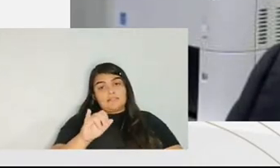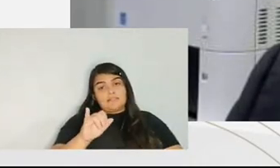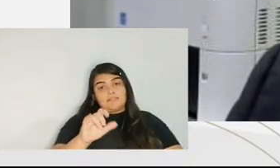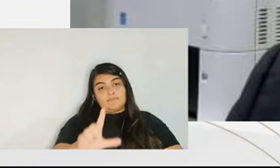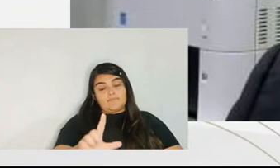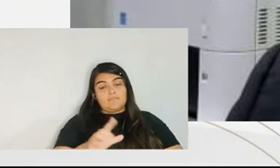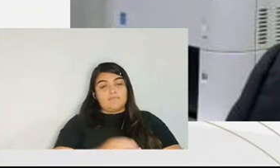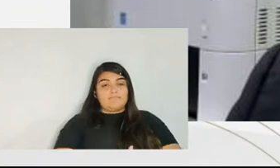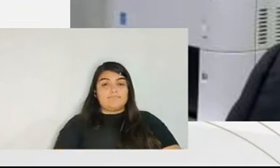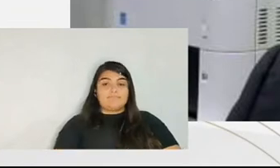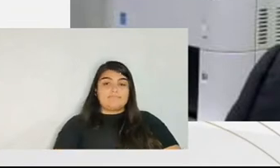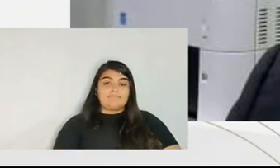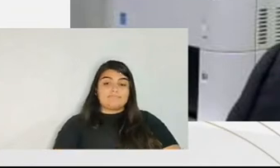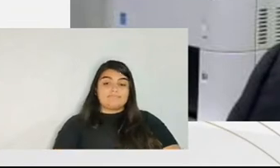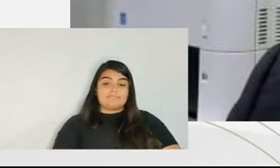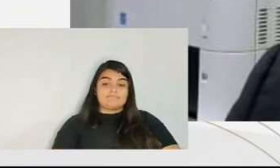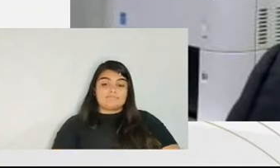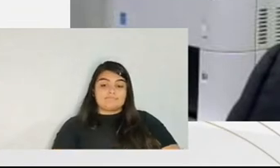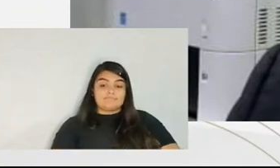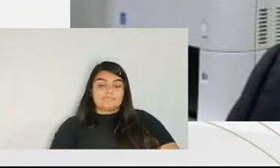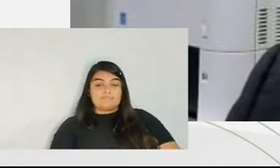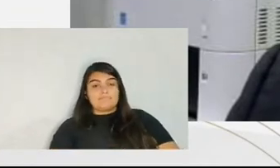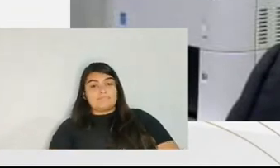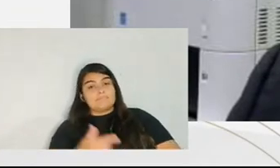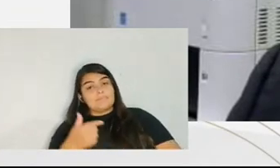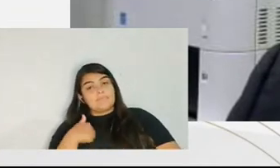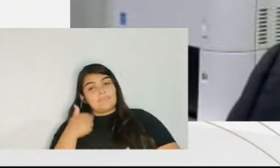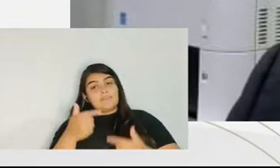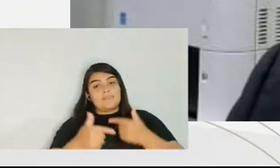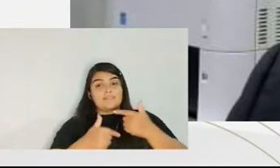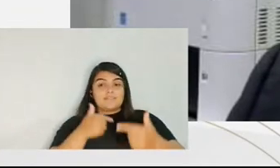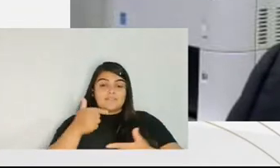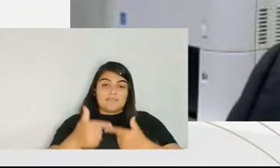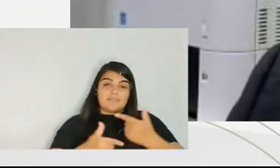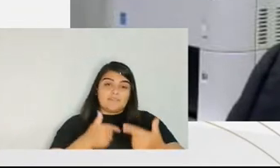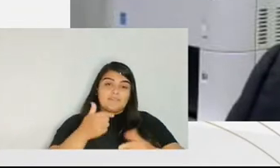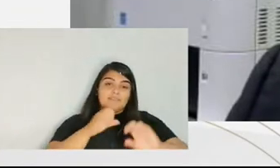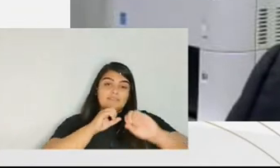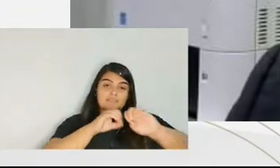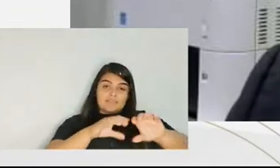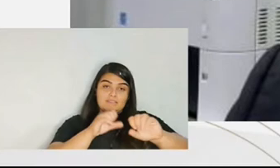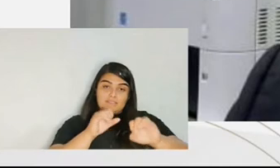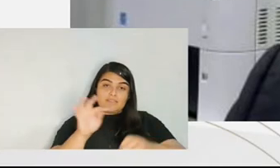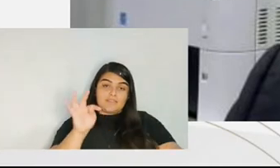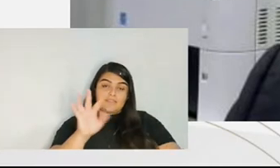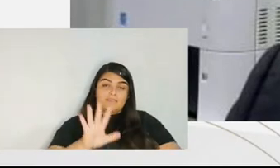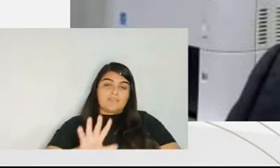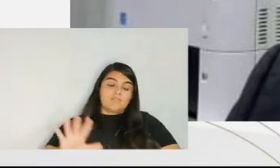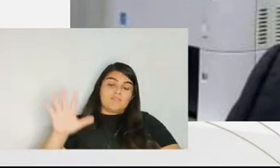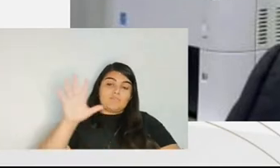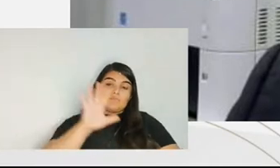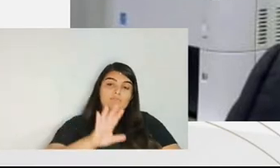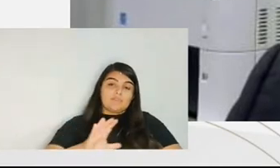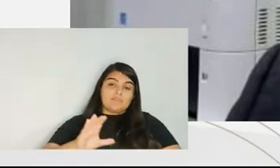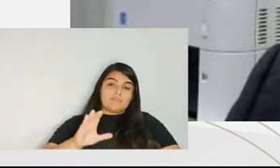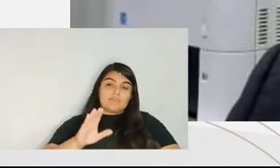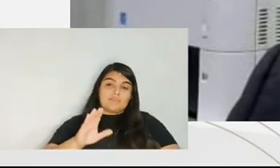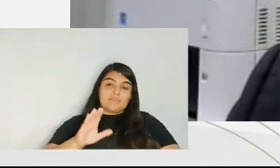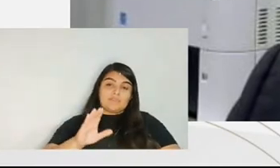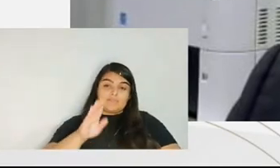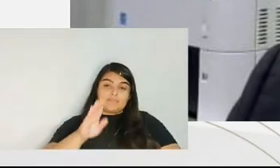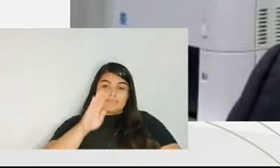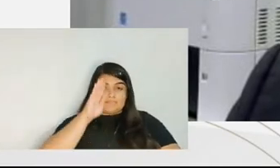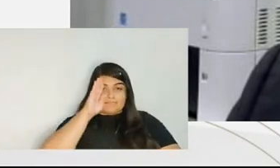jurisdiction. haven't been acting, working with criminal. But, of course, I teach process theory